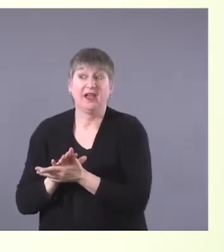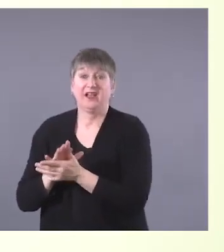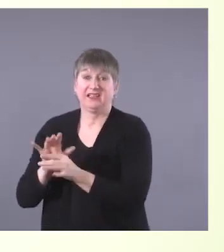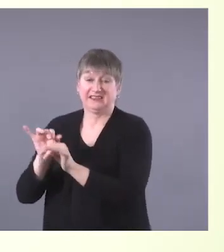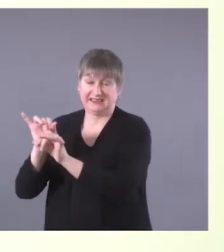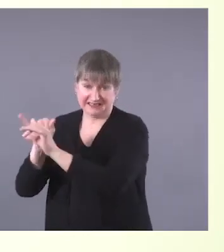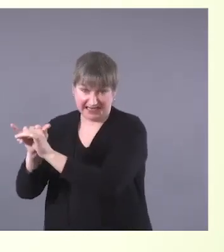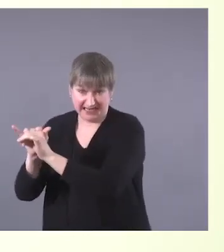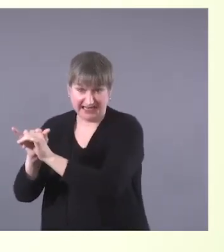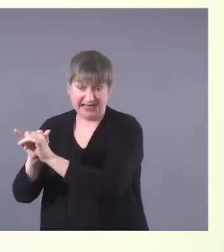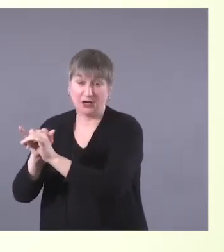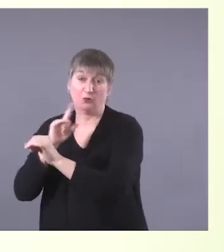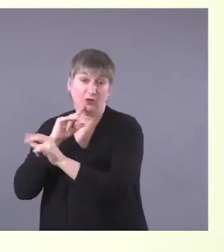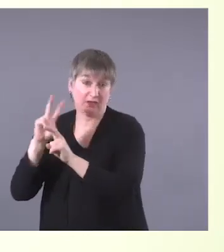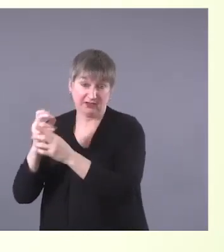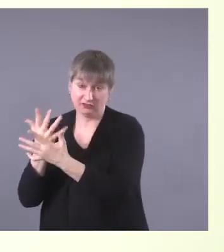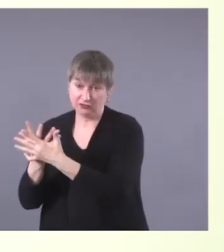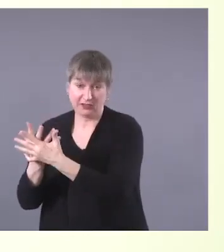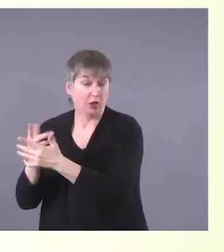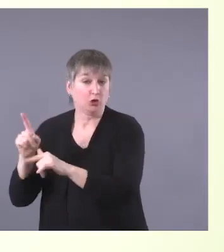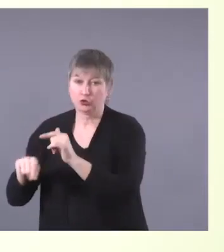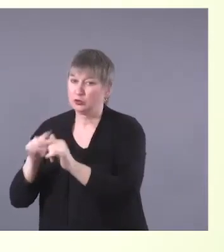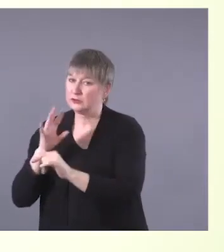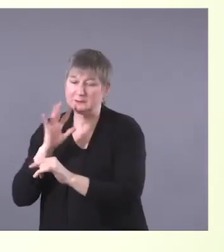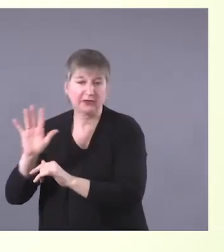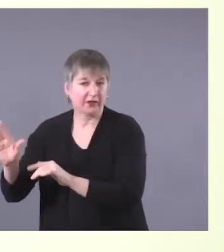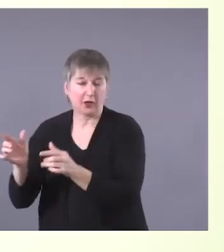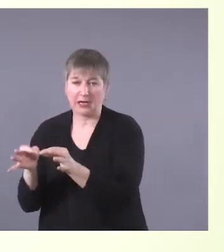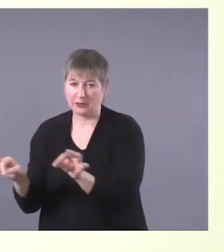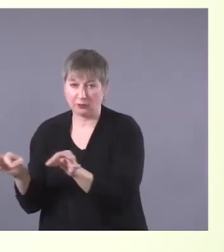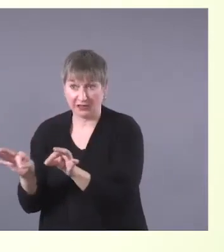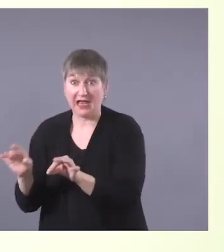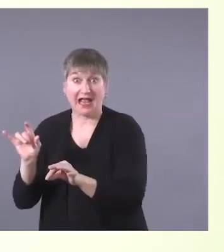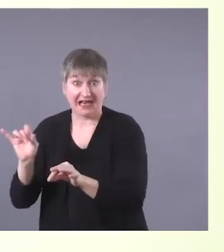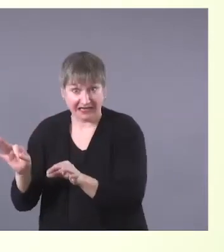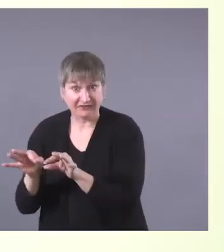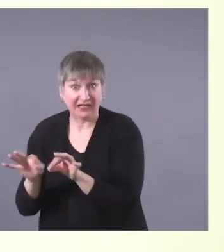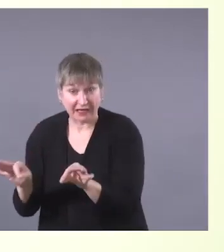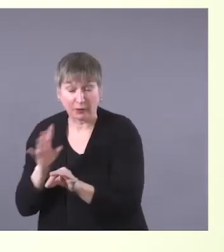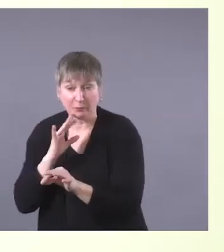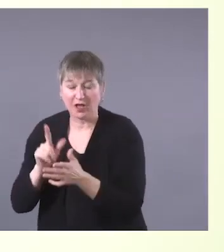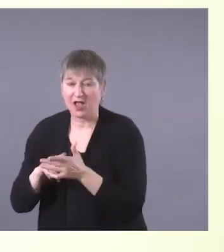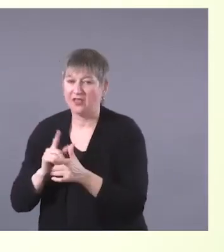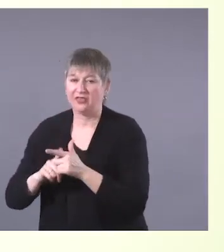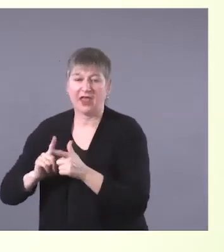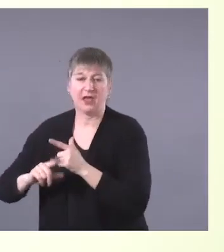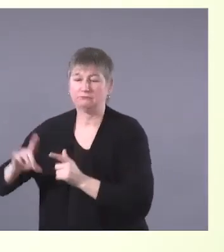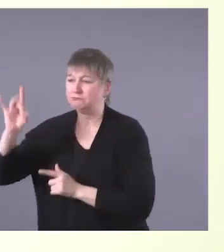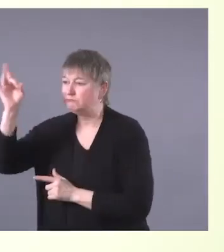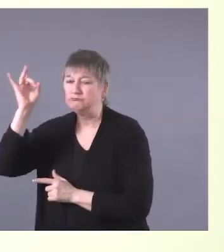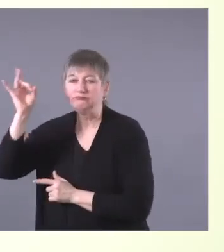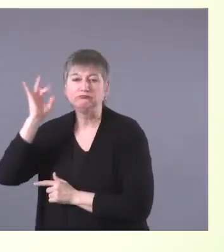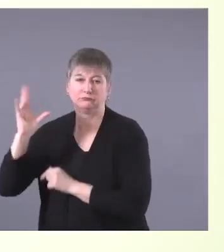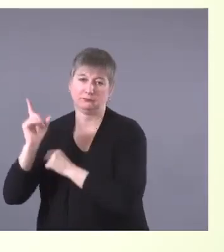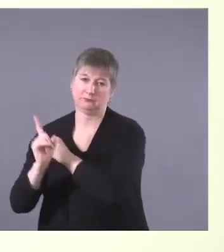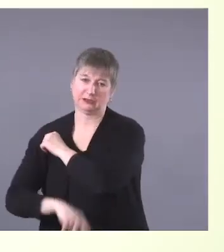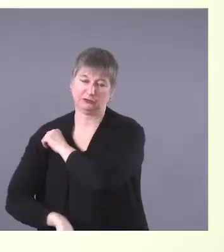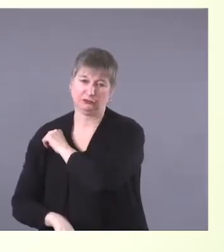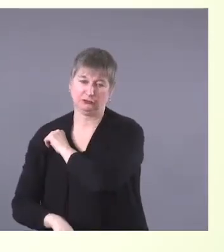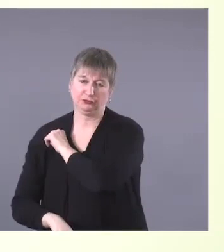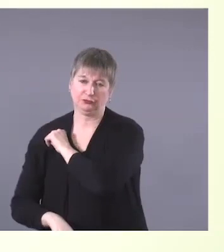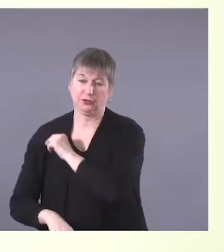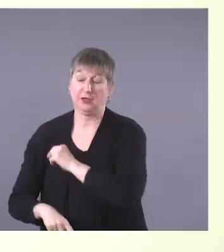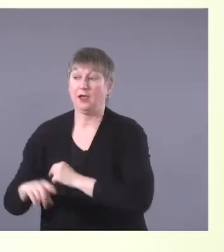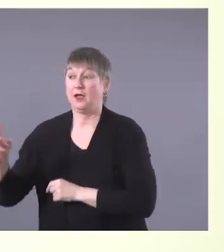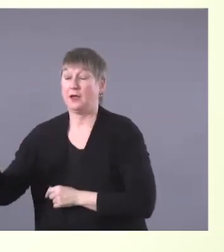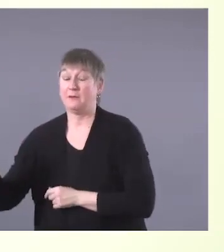children were forbidden to speak their home language. And if they did, they often were subjected to horrific forms of punishment. When the children returned